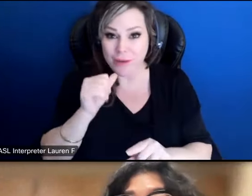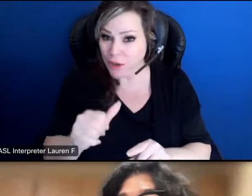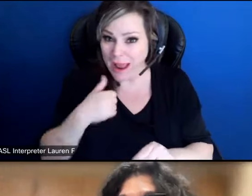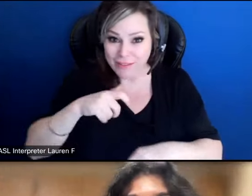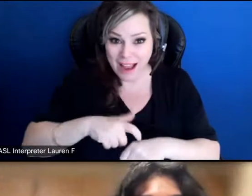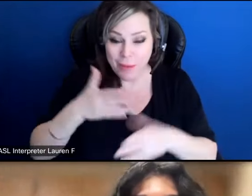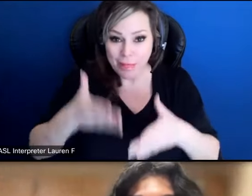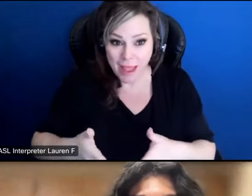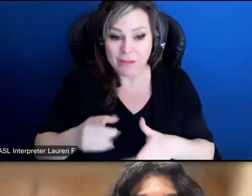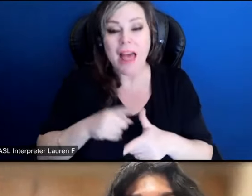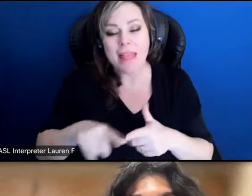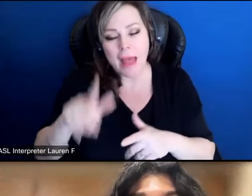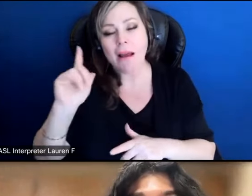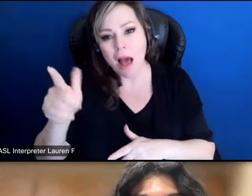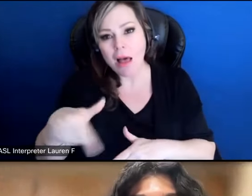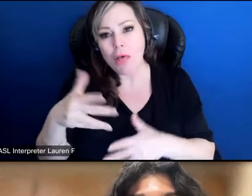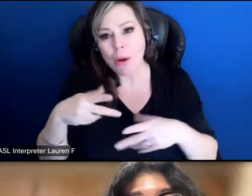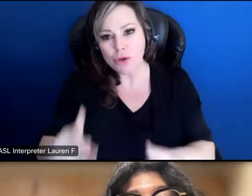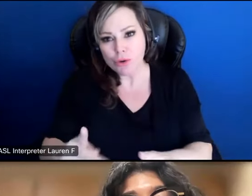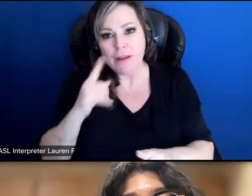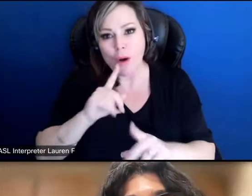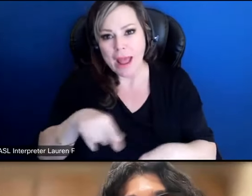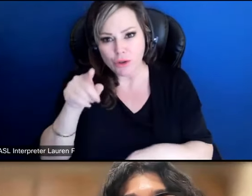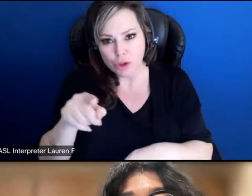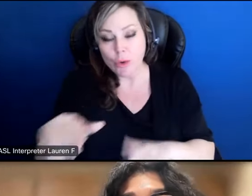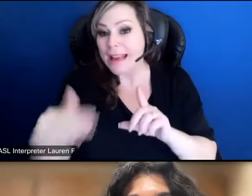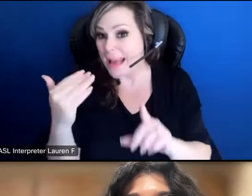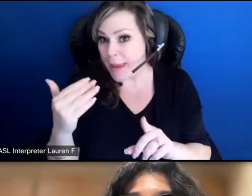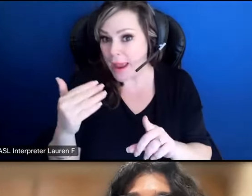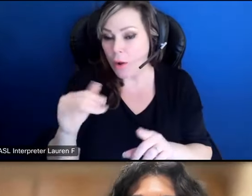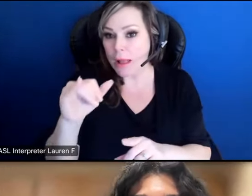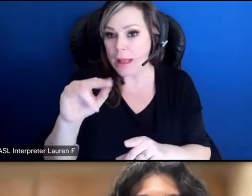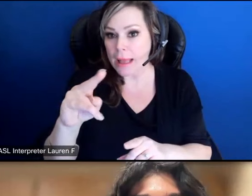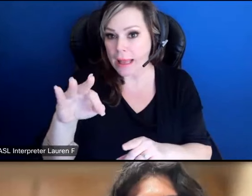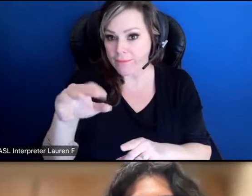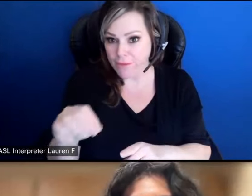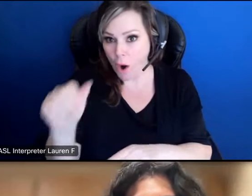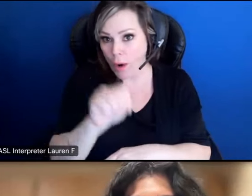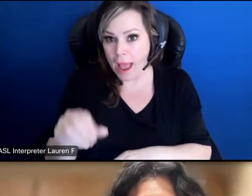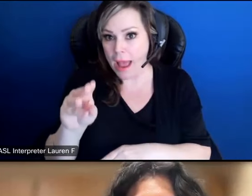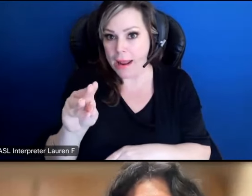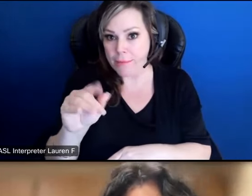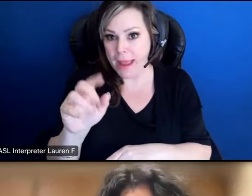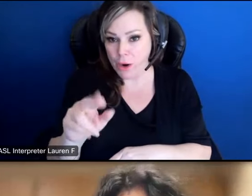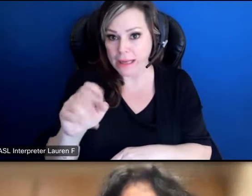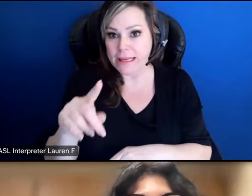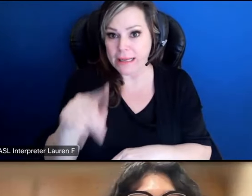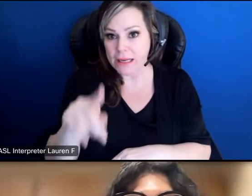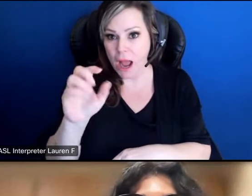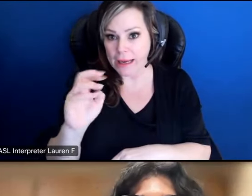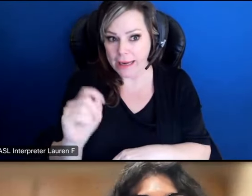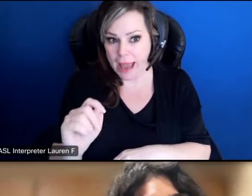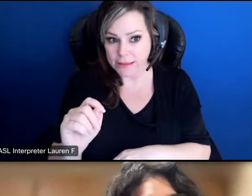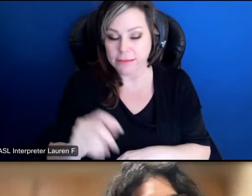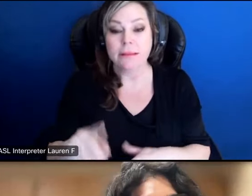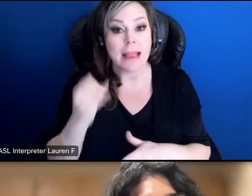evening we still have an opportunity for you to get your answers please email info at maynor ic.net to submit your questions and